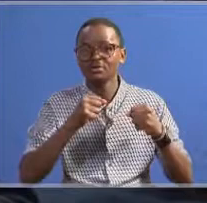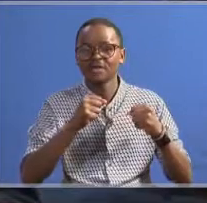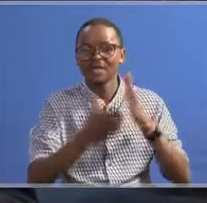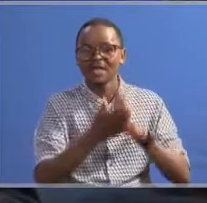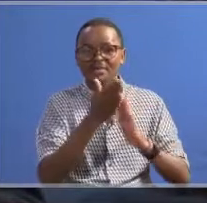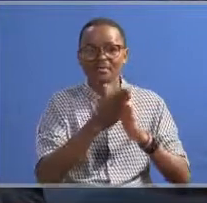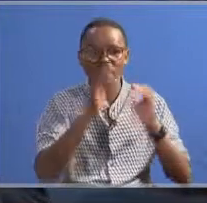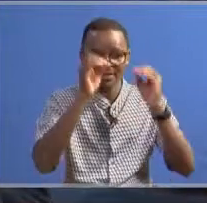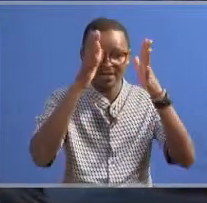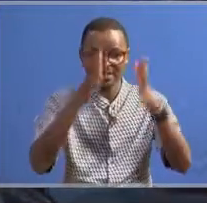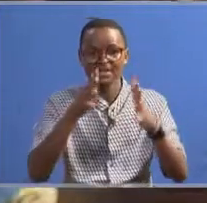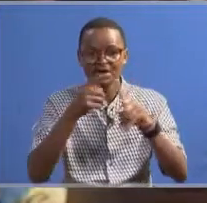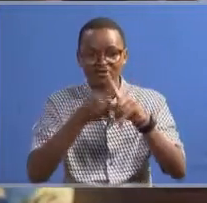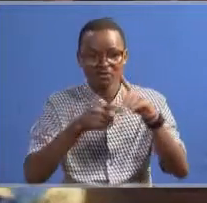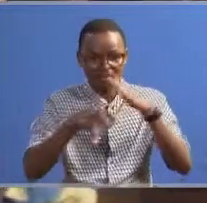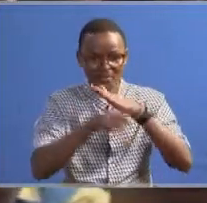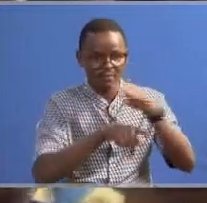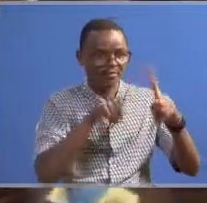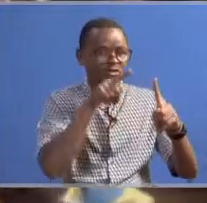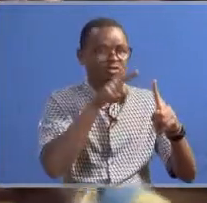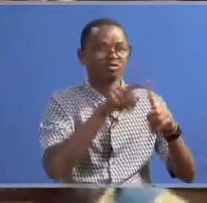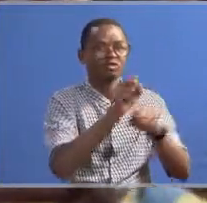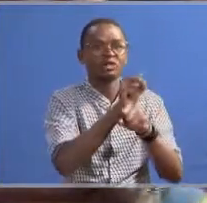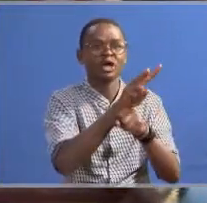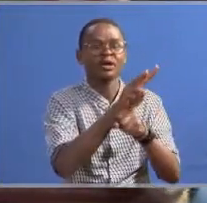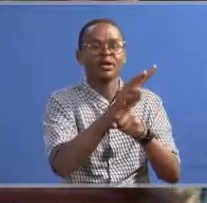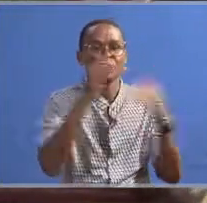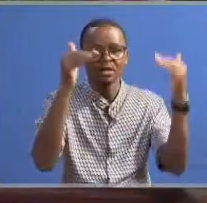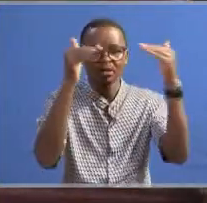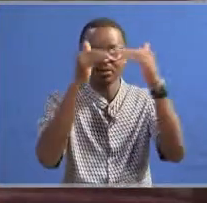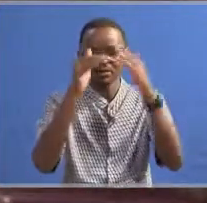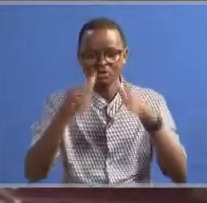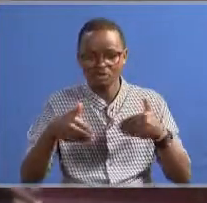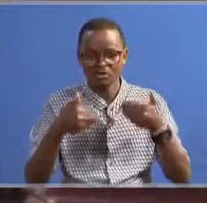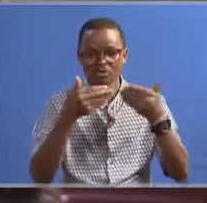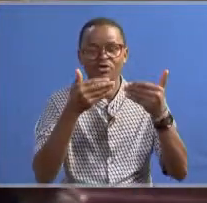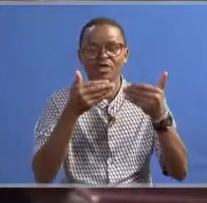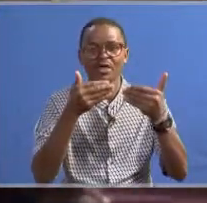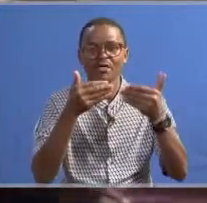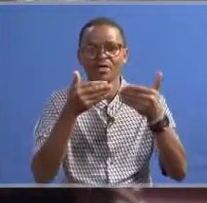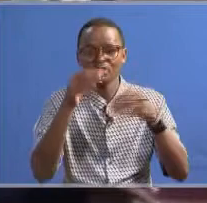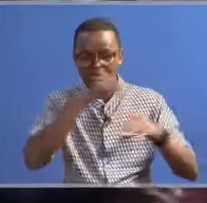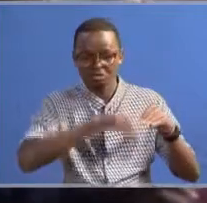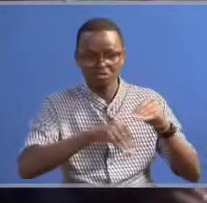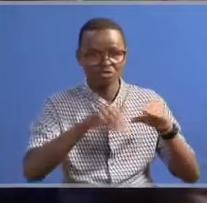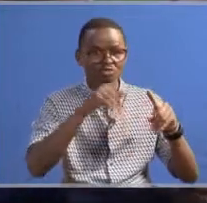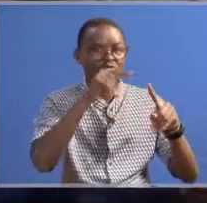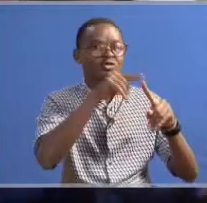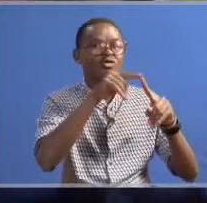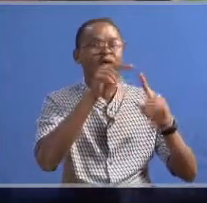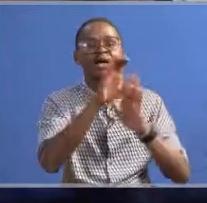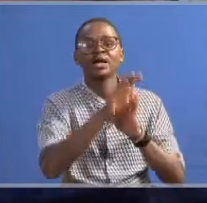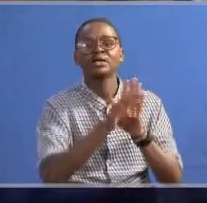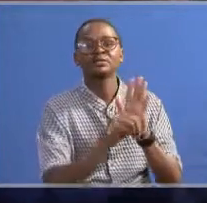especially the teachers from primary and secondary levels, to give the input on the curriculum.